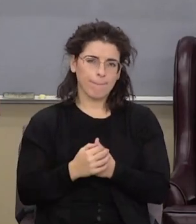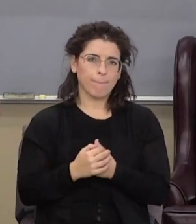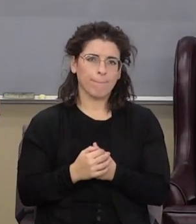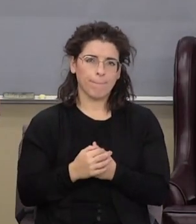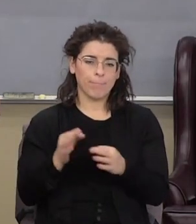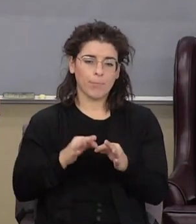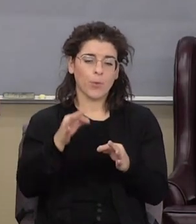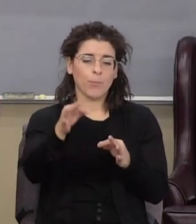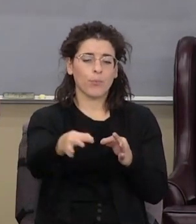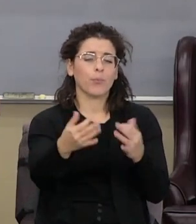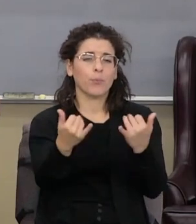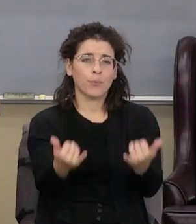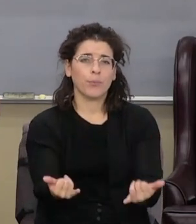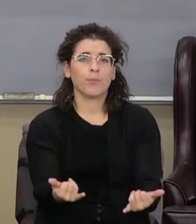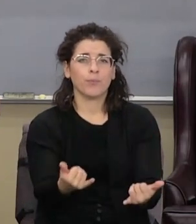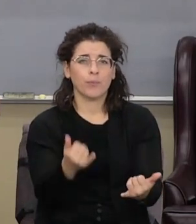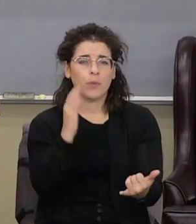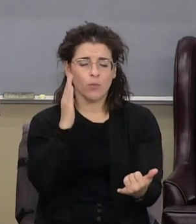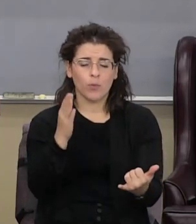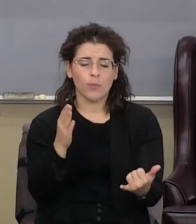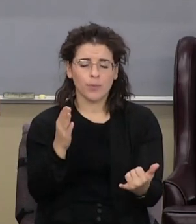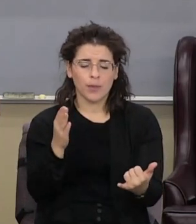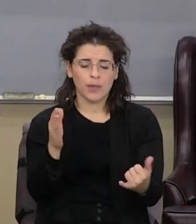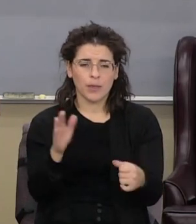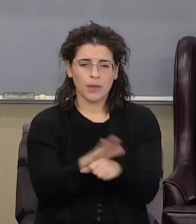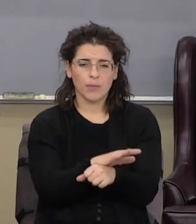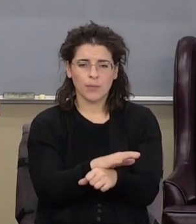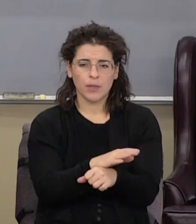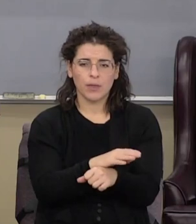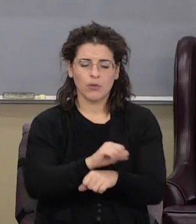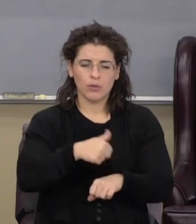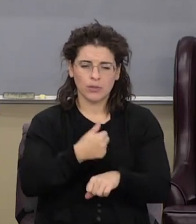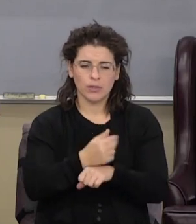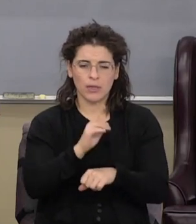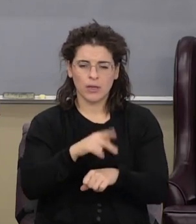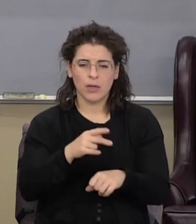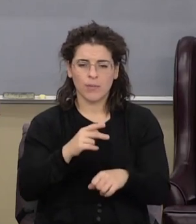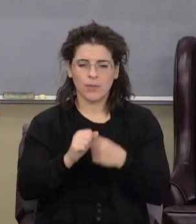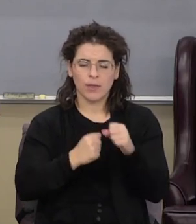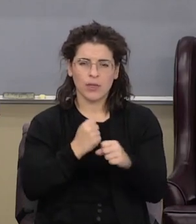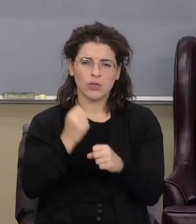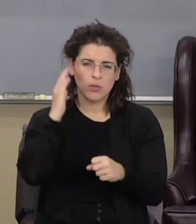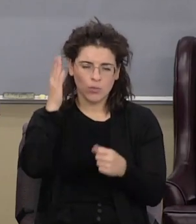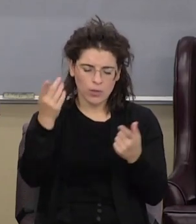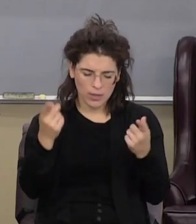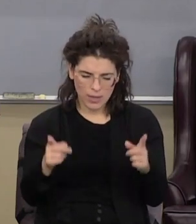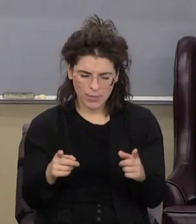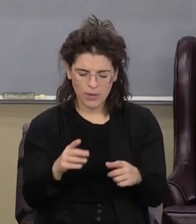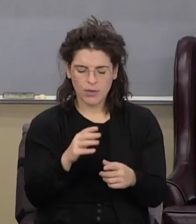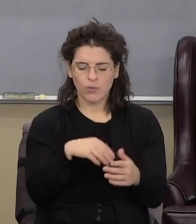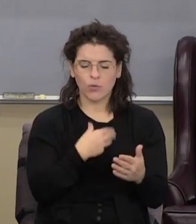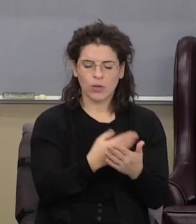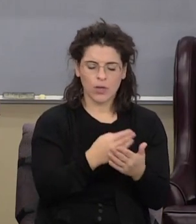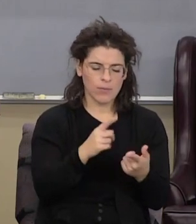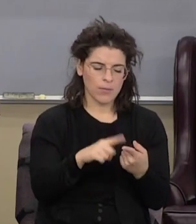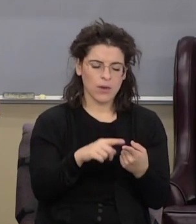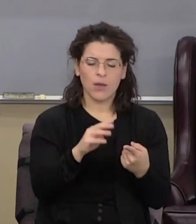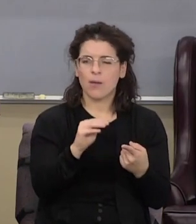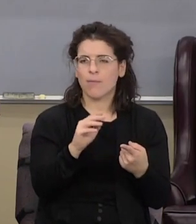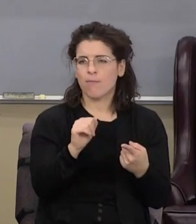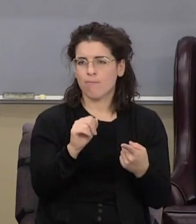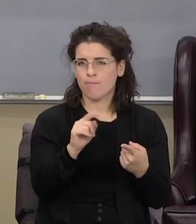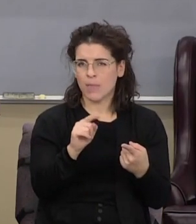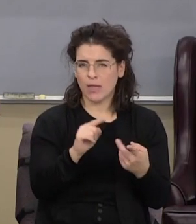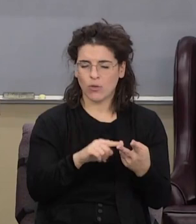It's postponed today, and it's going to be fulfilled, set up in the ages to come. But when you come into Matthew, Mark, Luke, and John, you need to understand